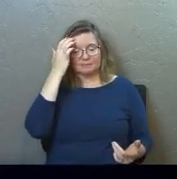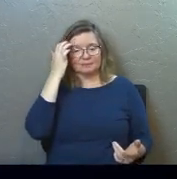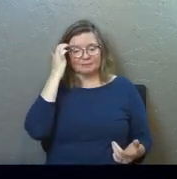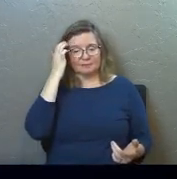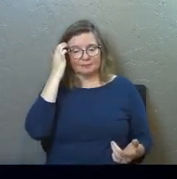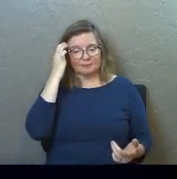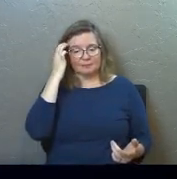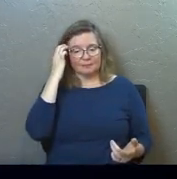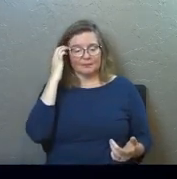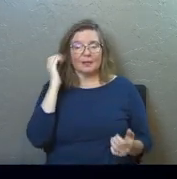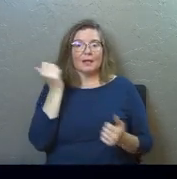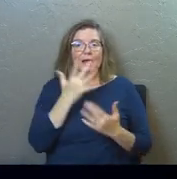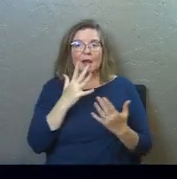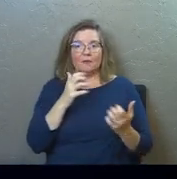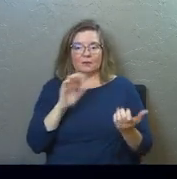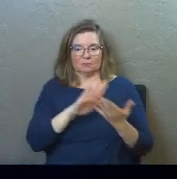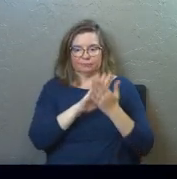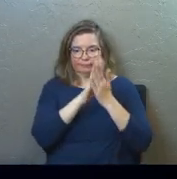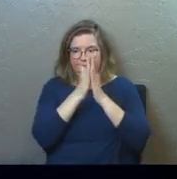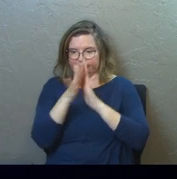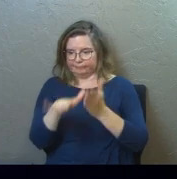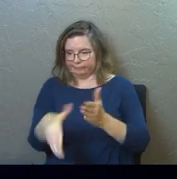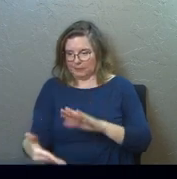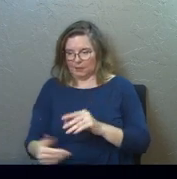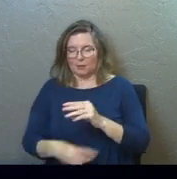Everything is moving toward death in this world.